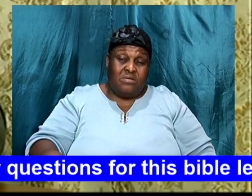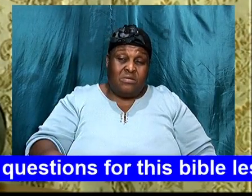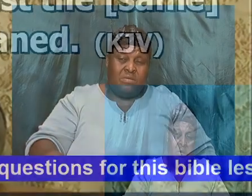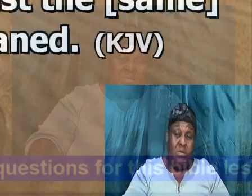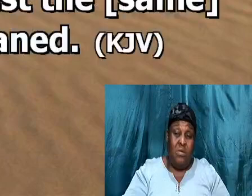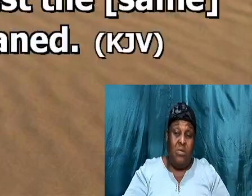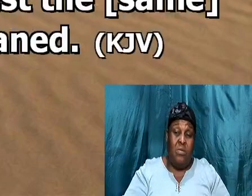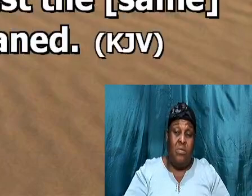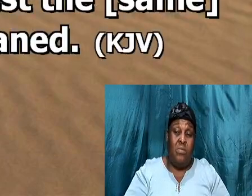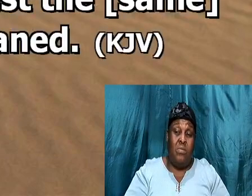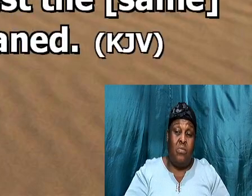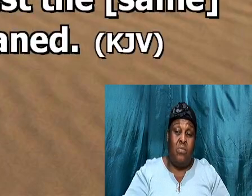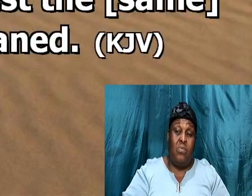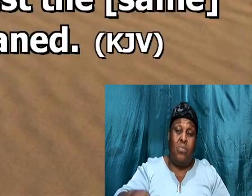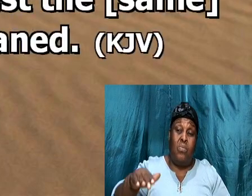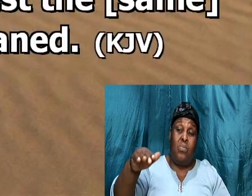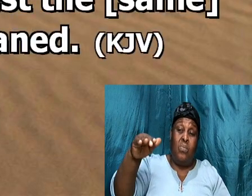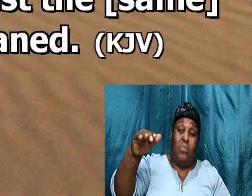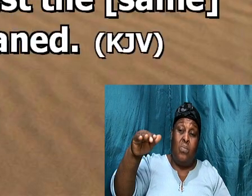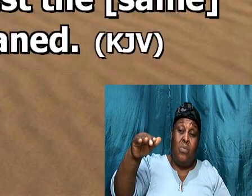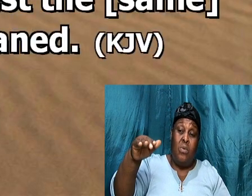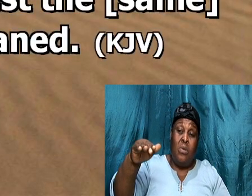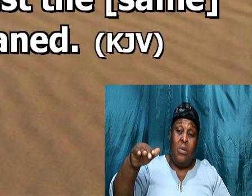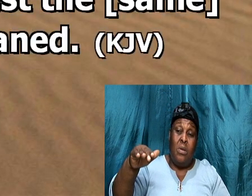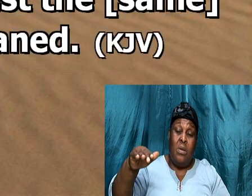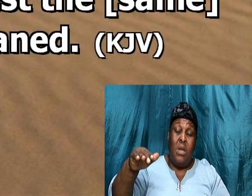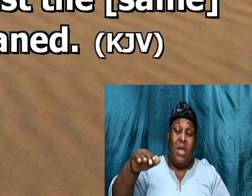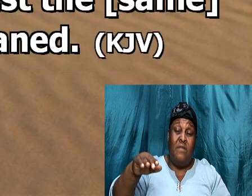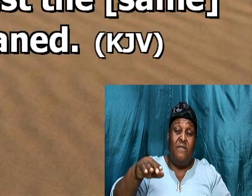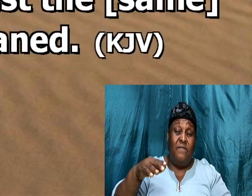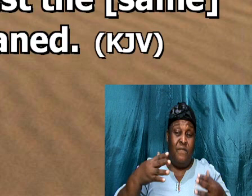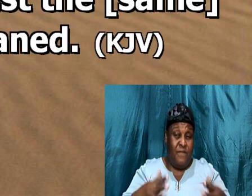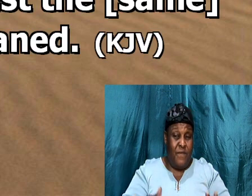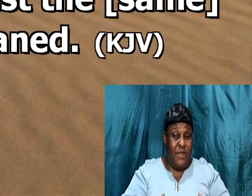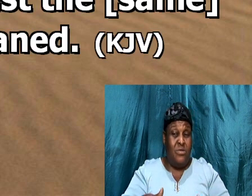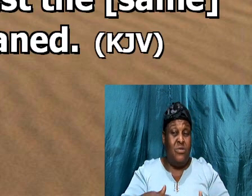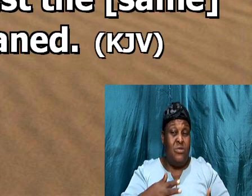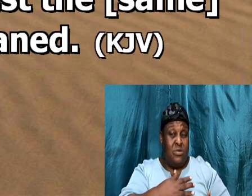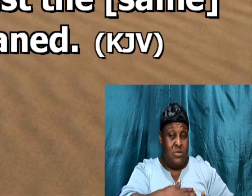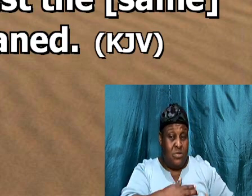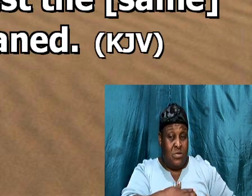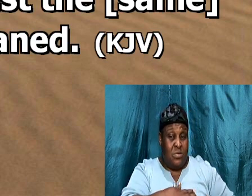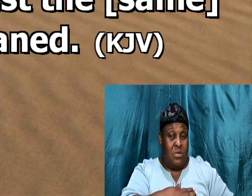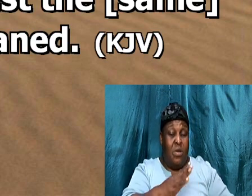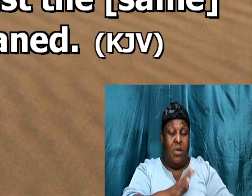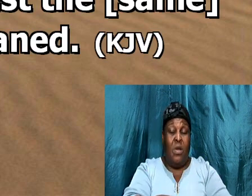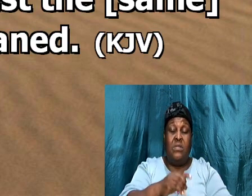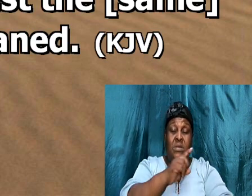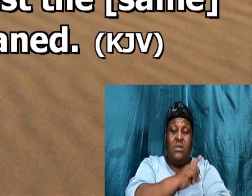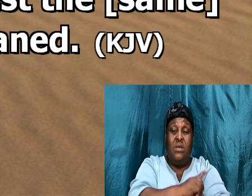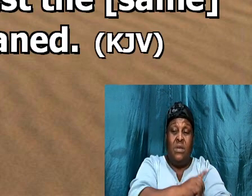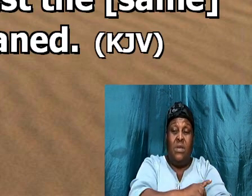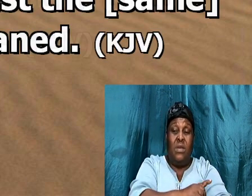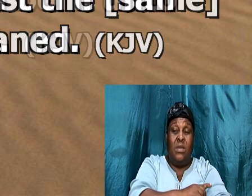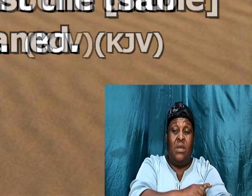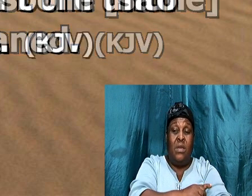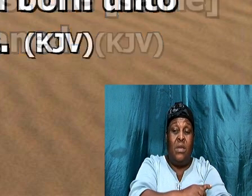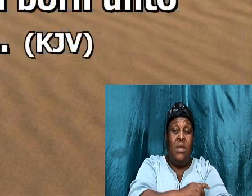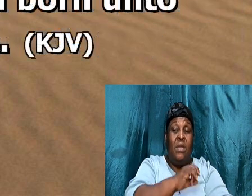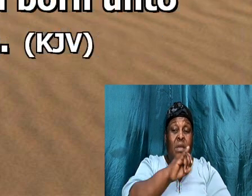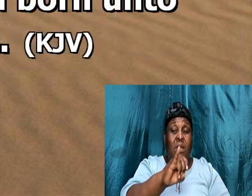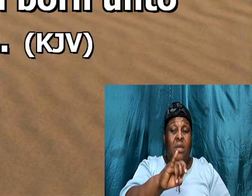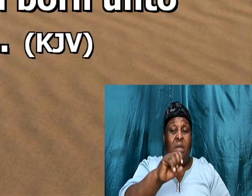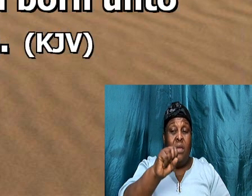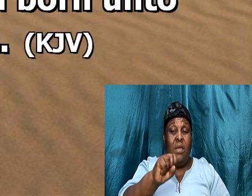grew, and was wined, and on the day, Isaac, was wined, Abraham,